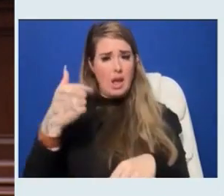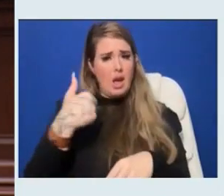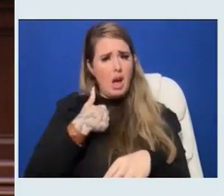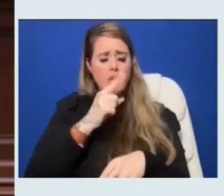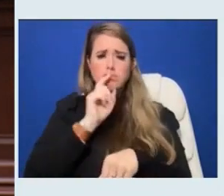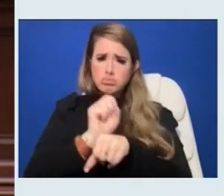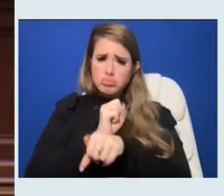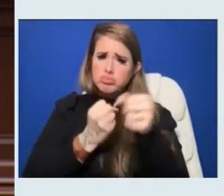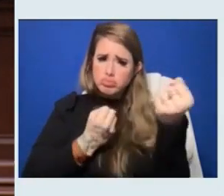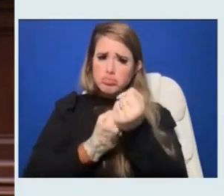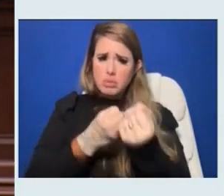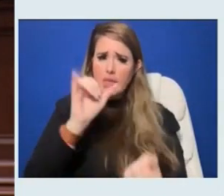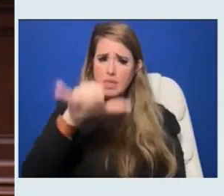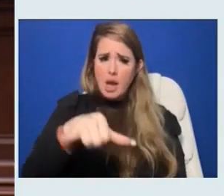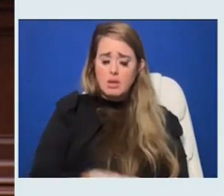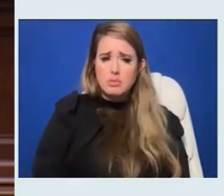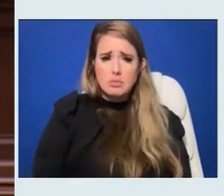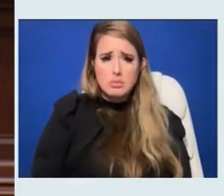Second,